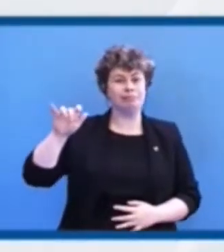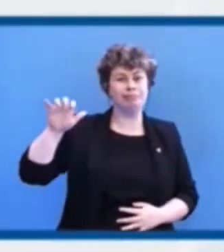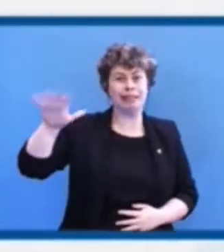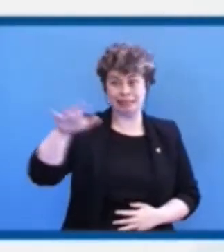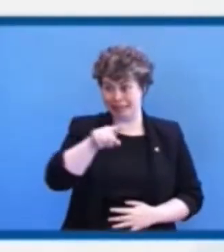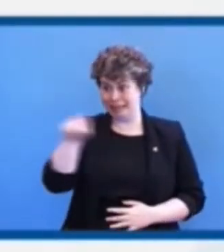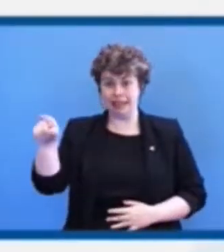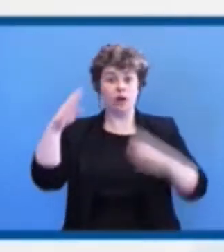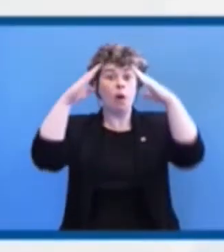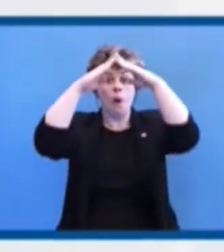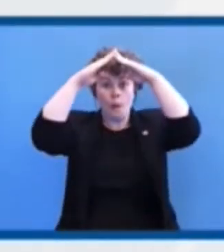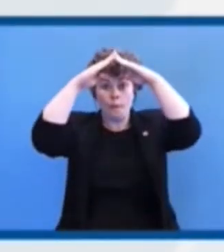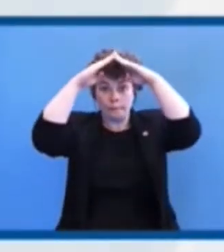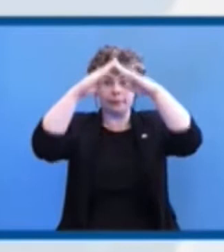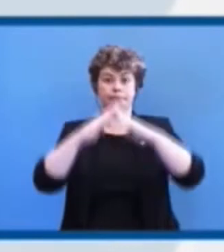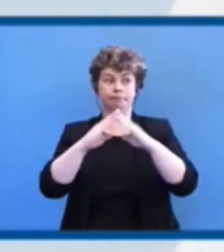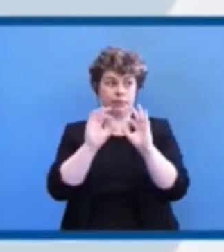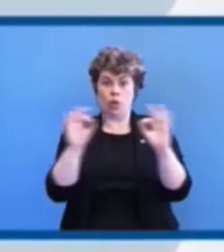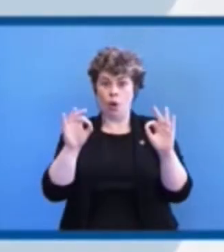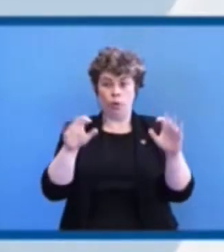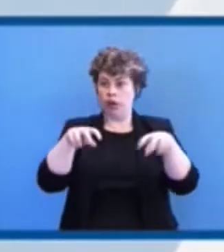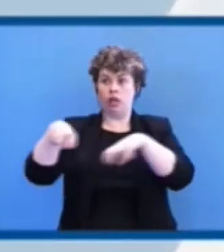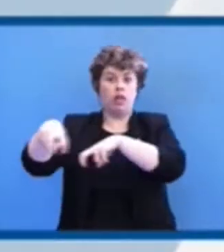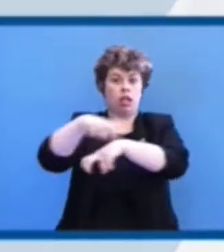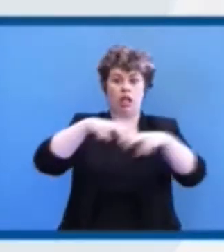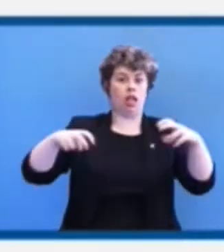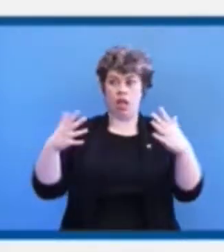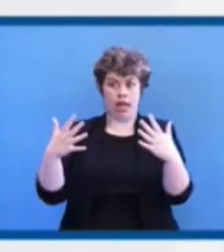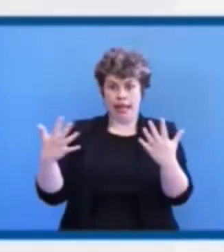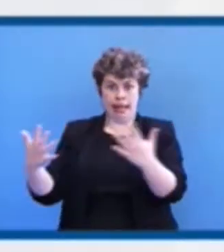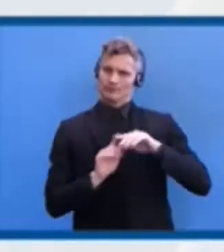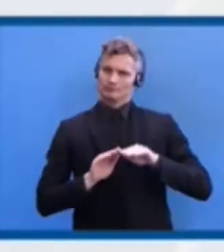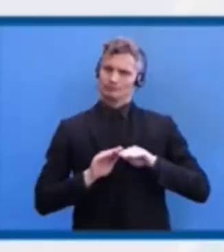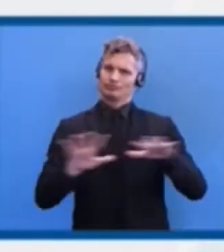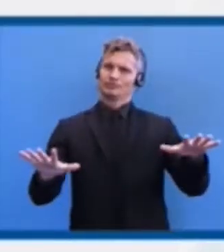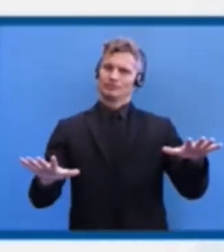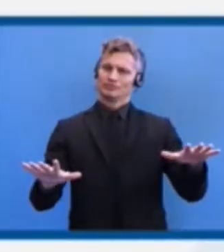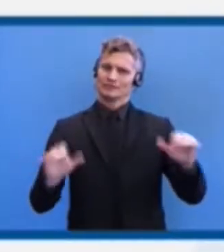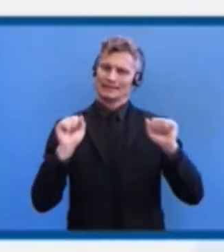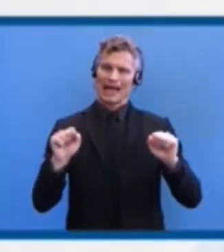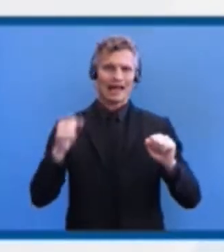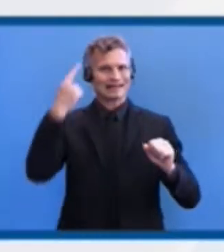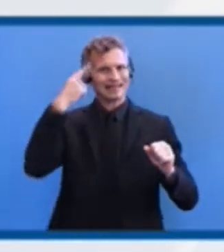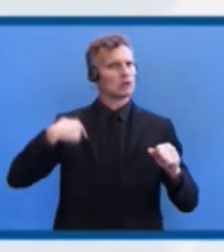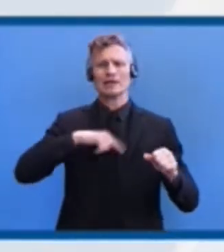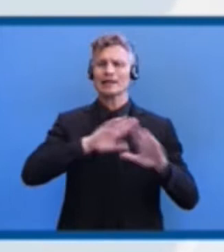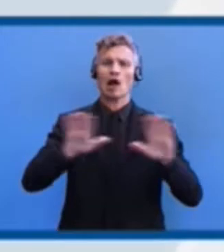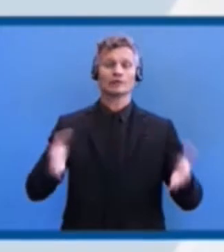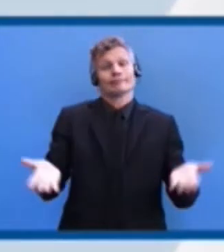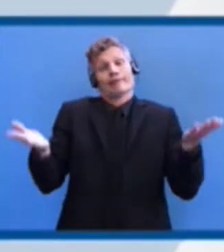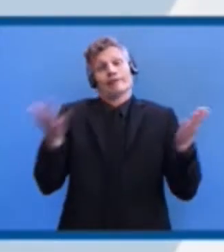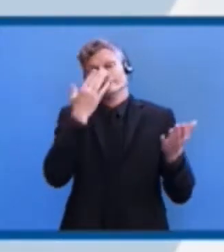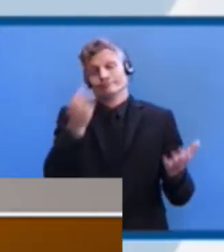to significantly accelerate action to implement the Sendai framework. Together, through solidarity